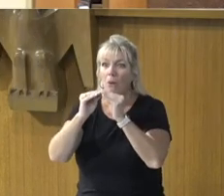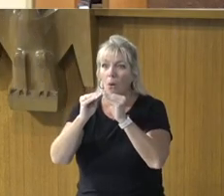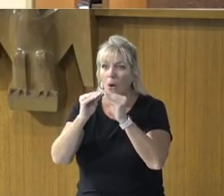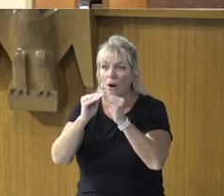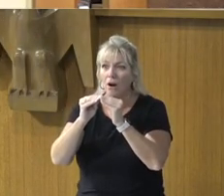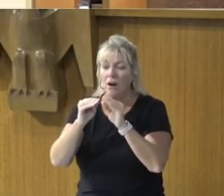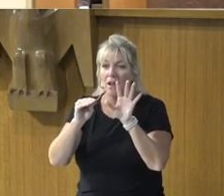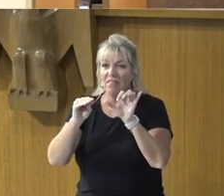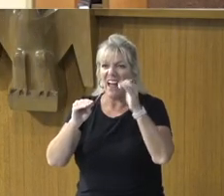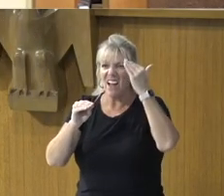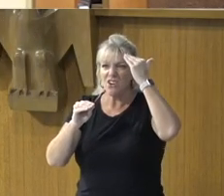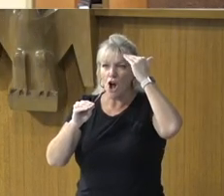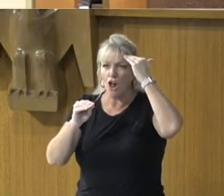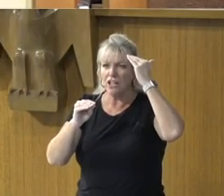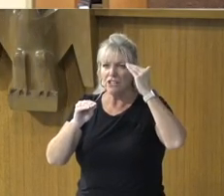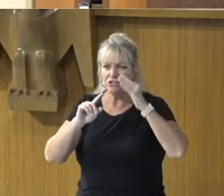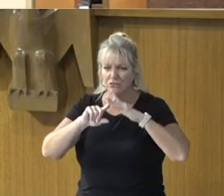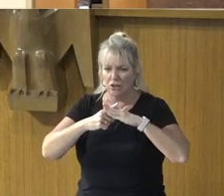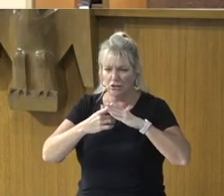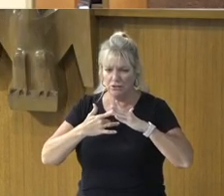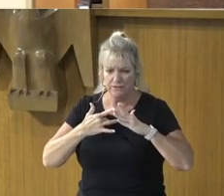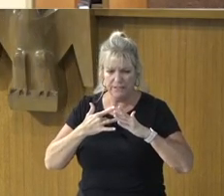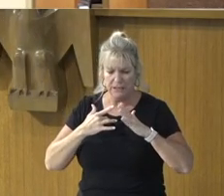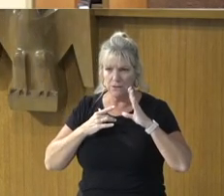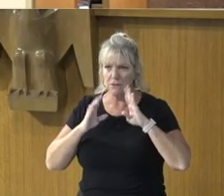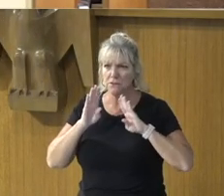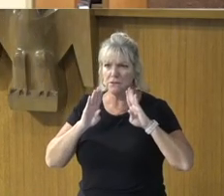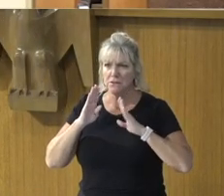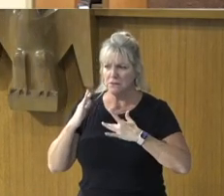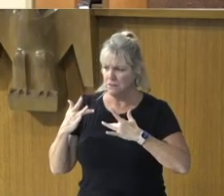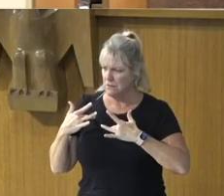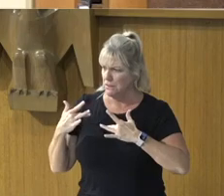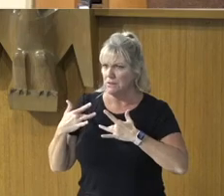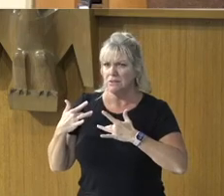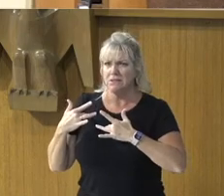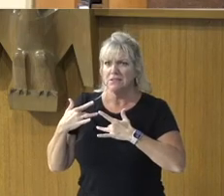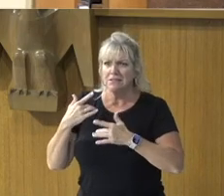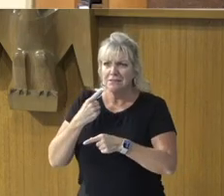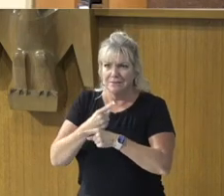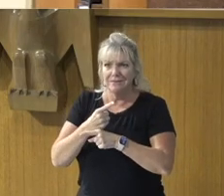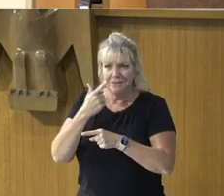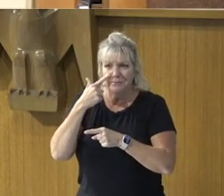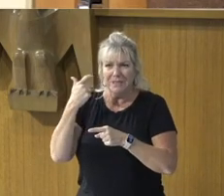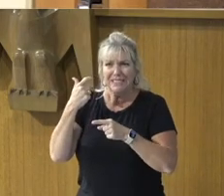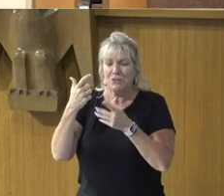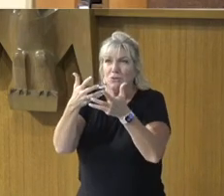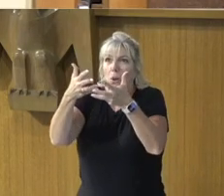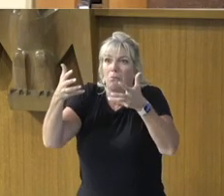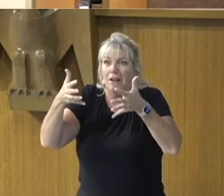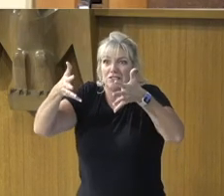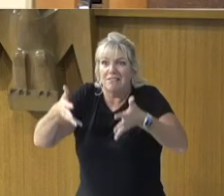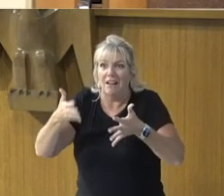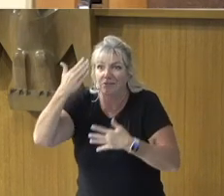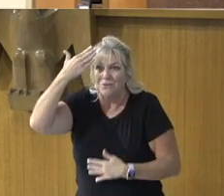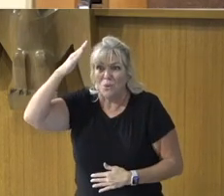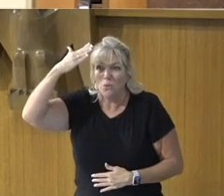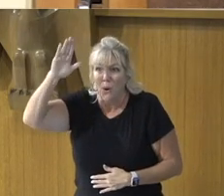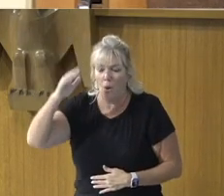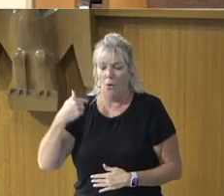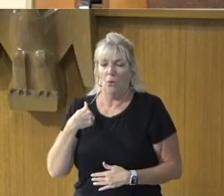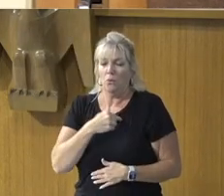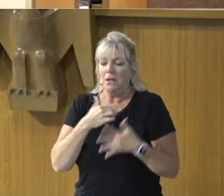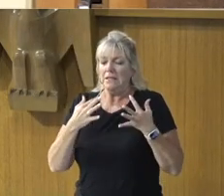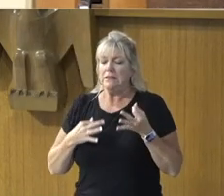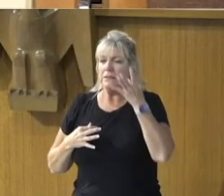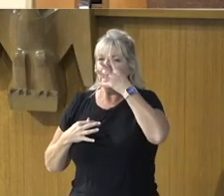help but create, Some anxiety, At least for the cost, it, We may be trying, To ignore it, By